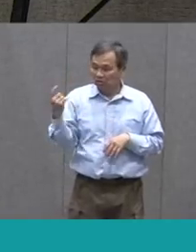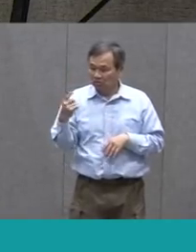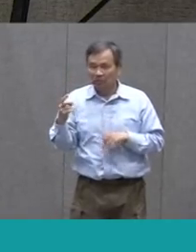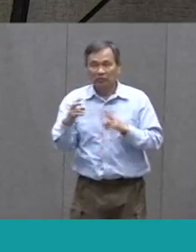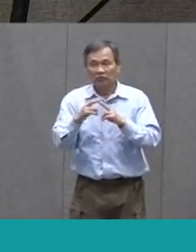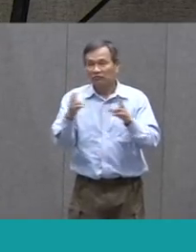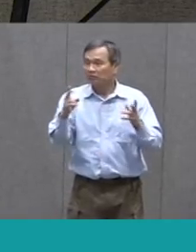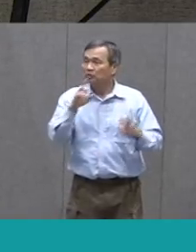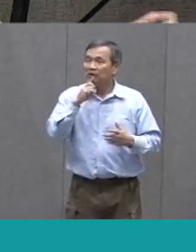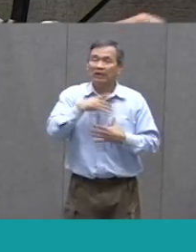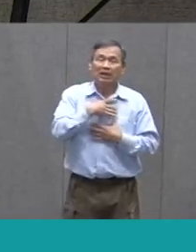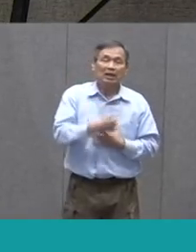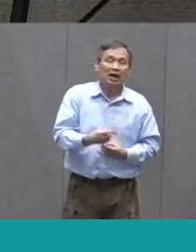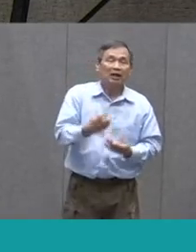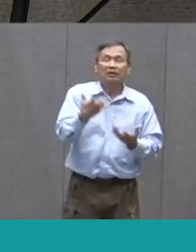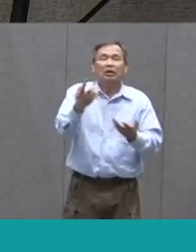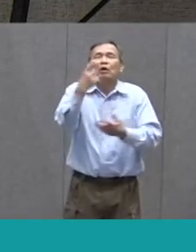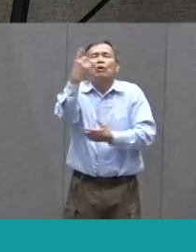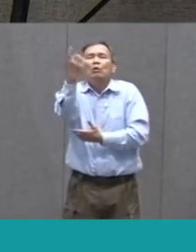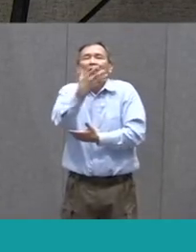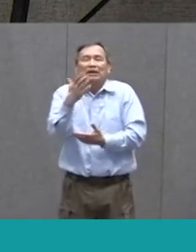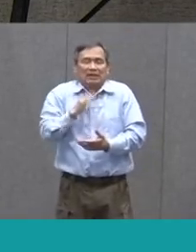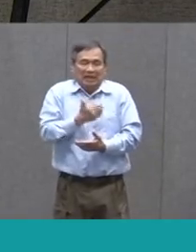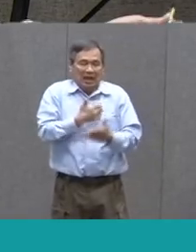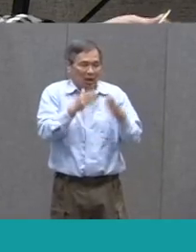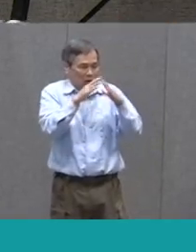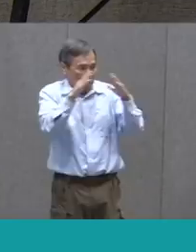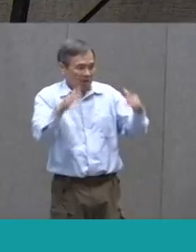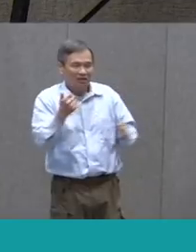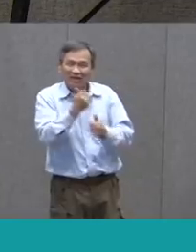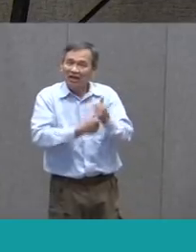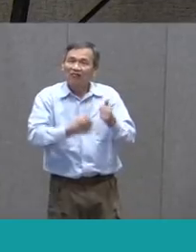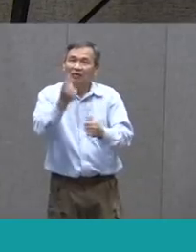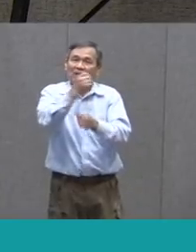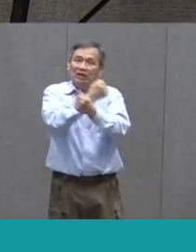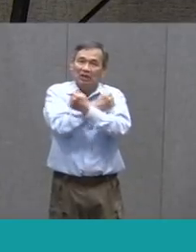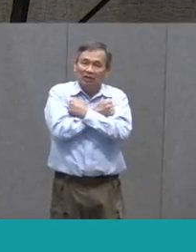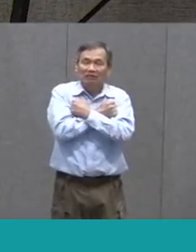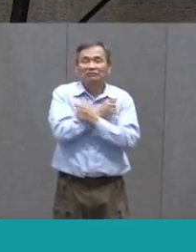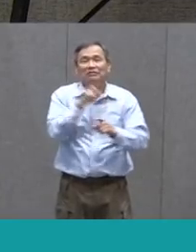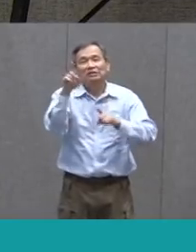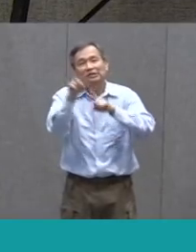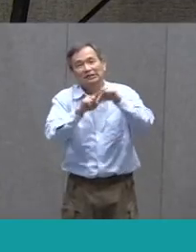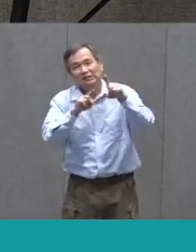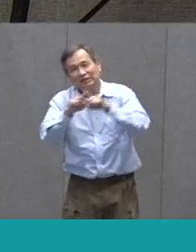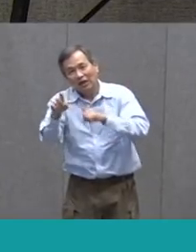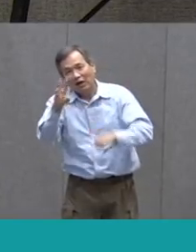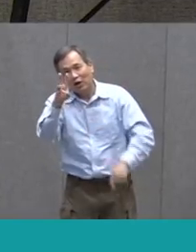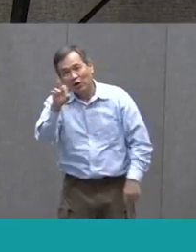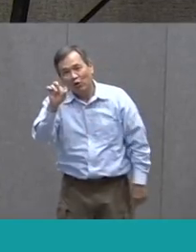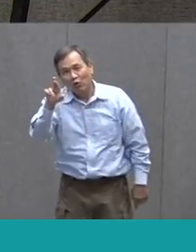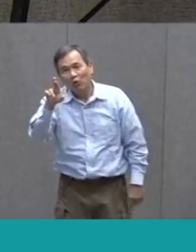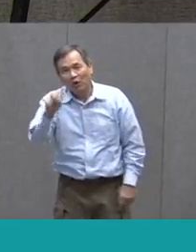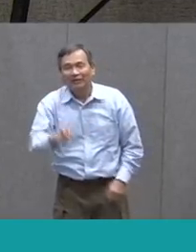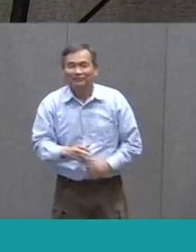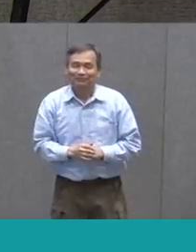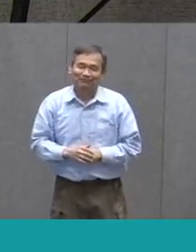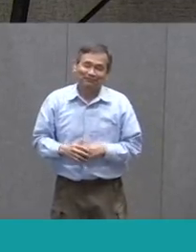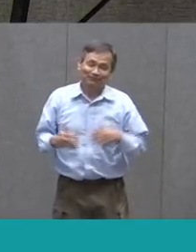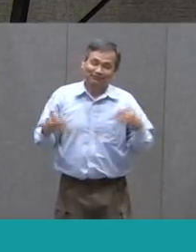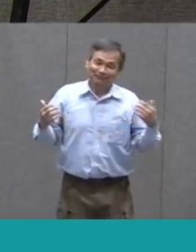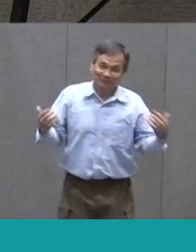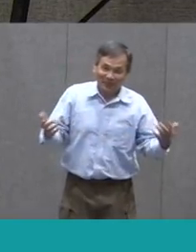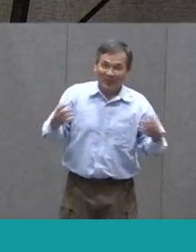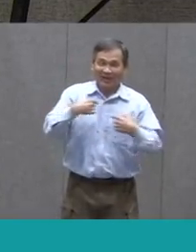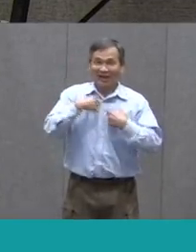very fond of And one of the things In our household Everybody loves Is Star Wars And so I found